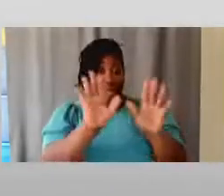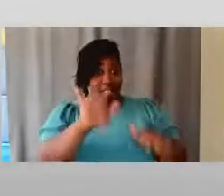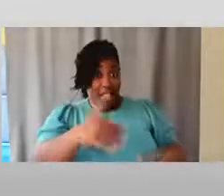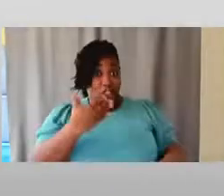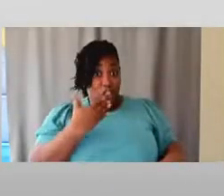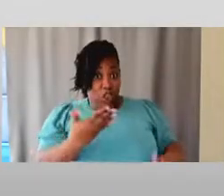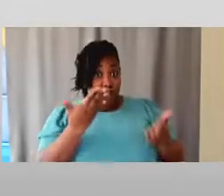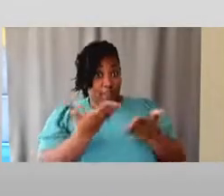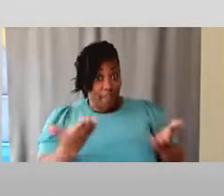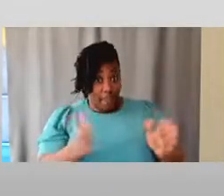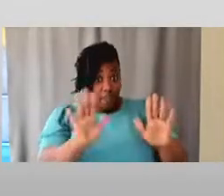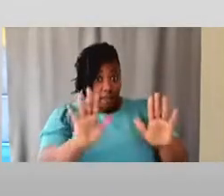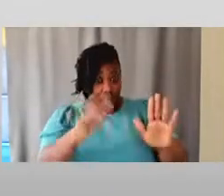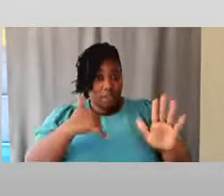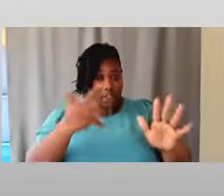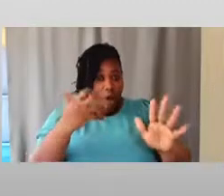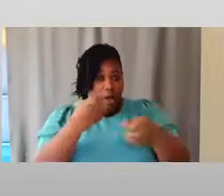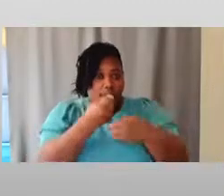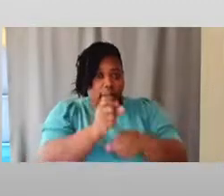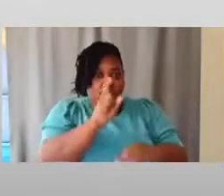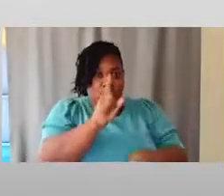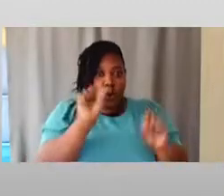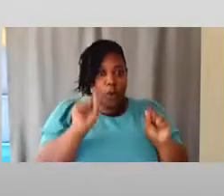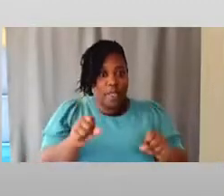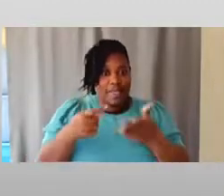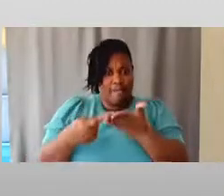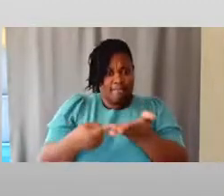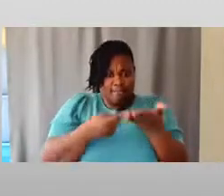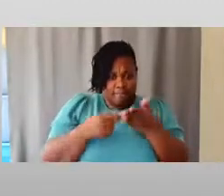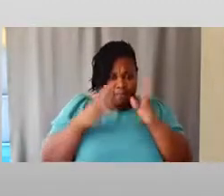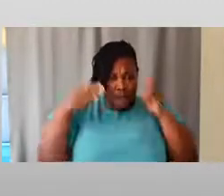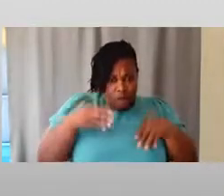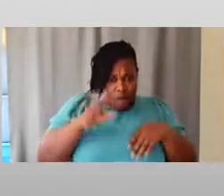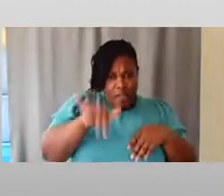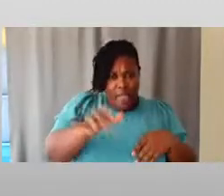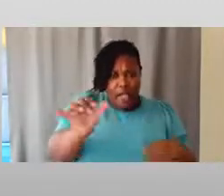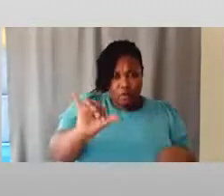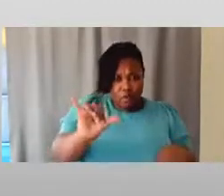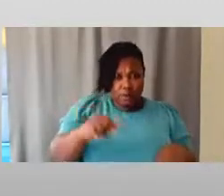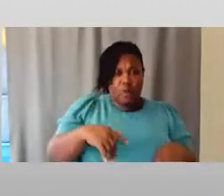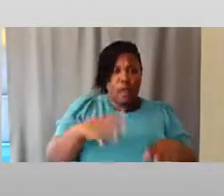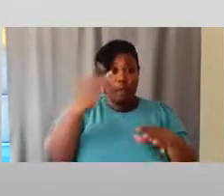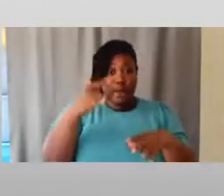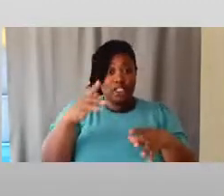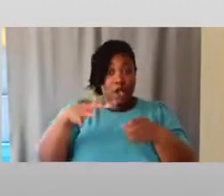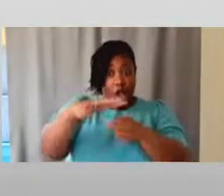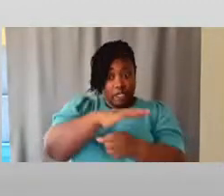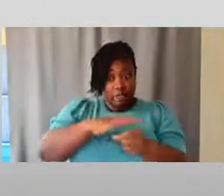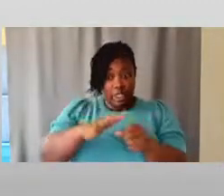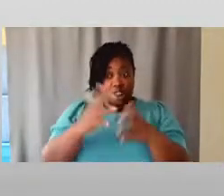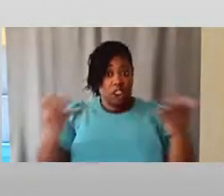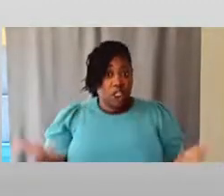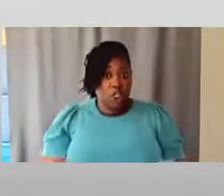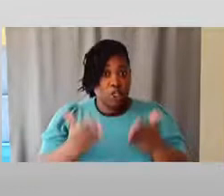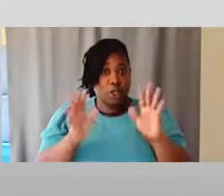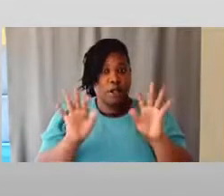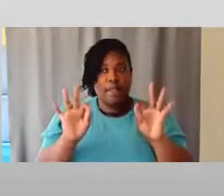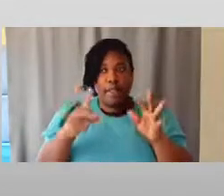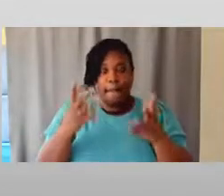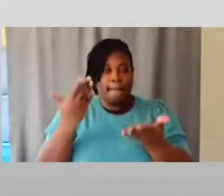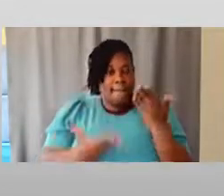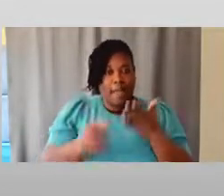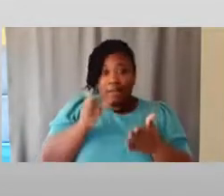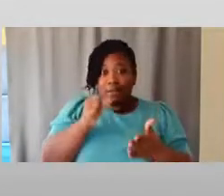So I want to make sure that we can speak to that during this answer as well, because there are spaces, as Cyril brought up, that may not be as